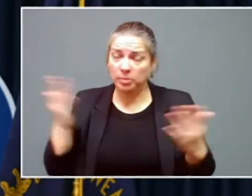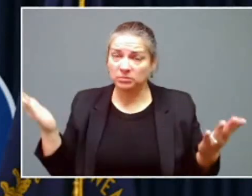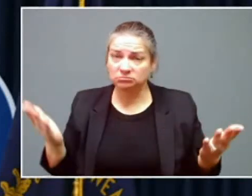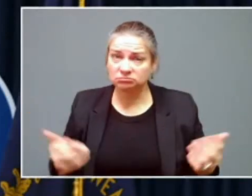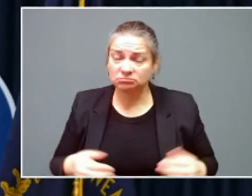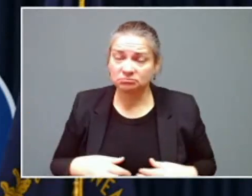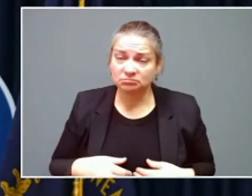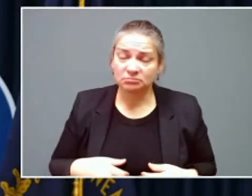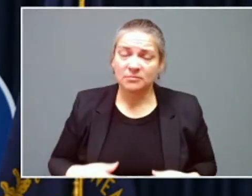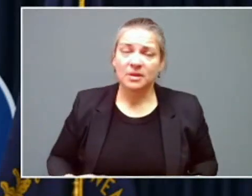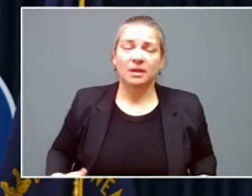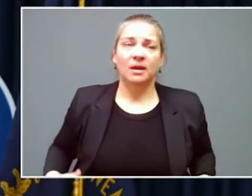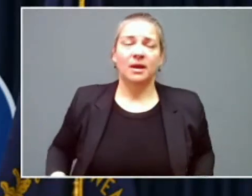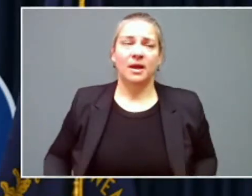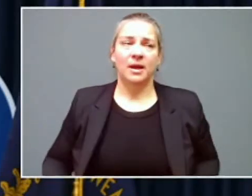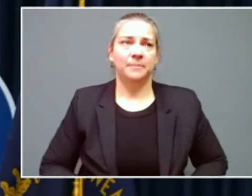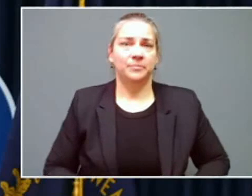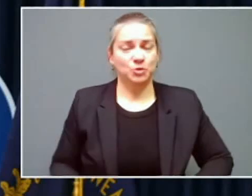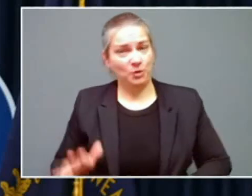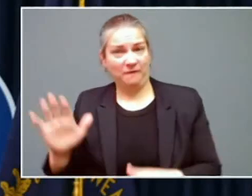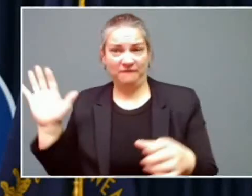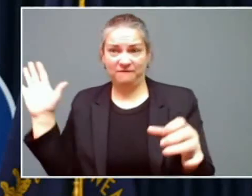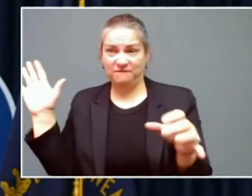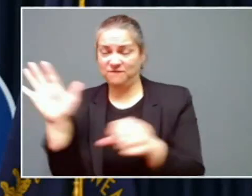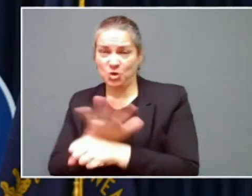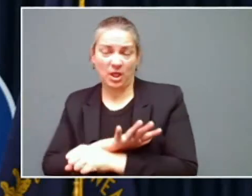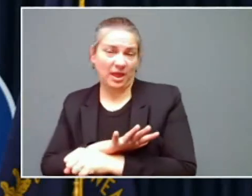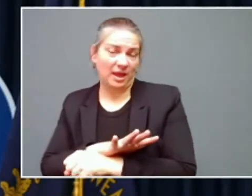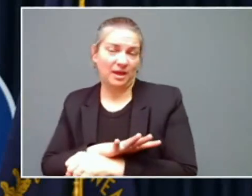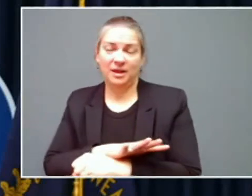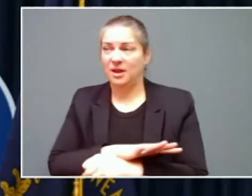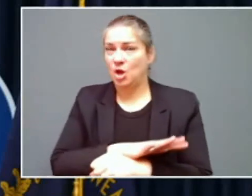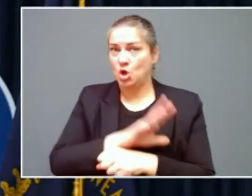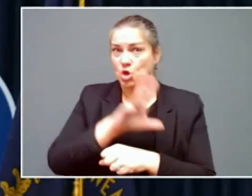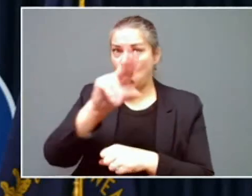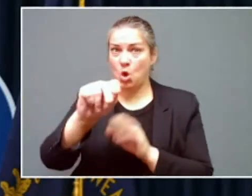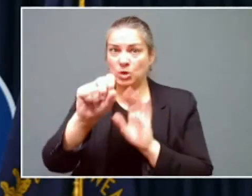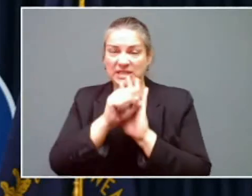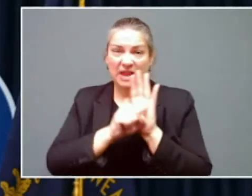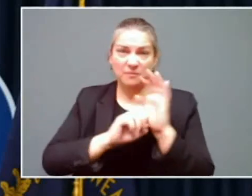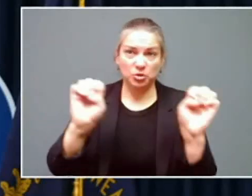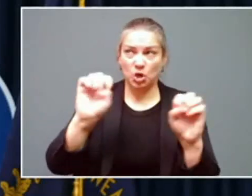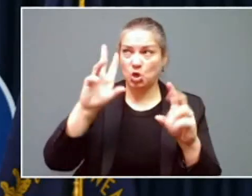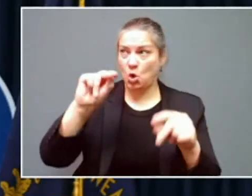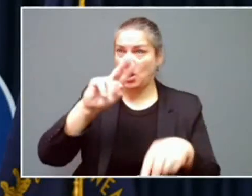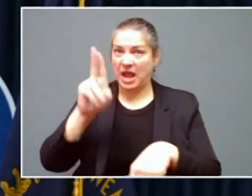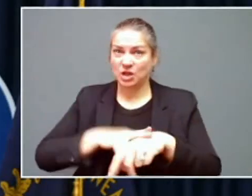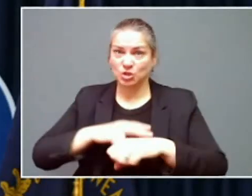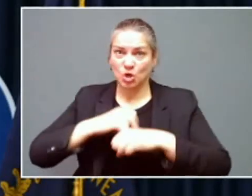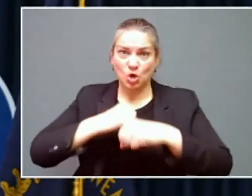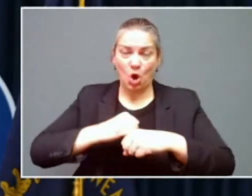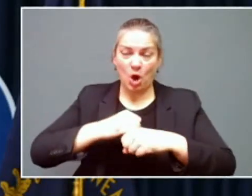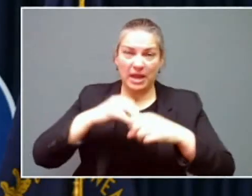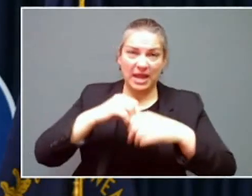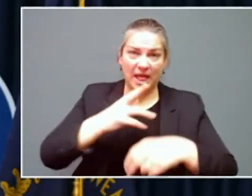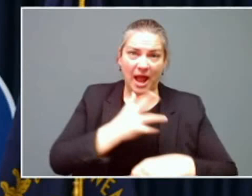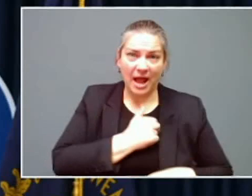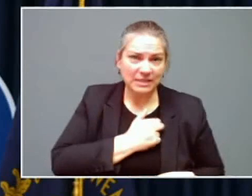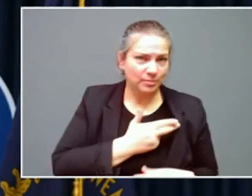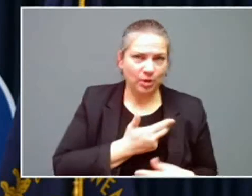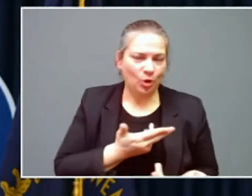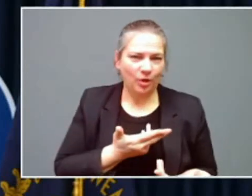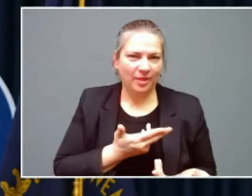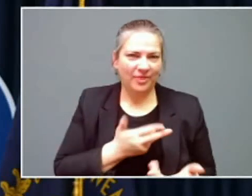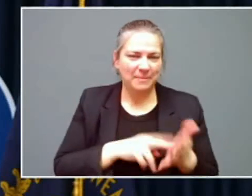unwind a state of emergency would mean we couldn't have National Guardsmen in hospitals helping them out.